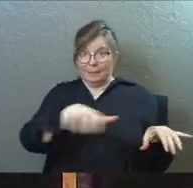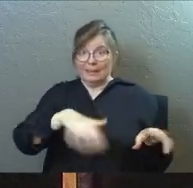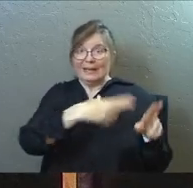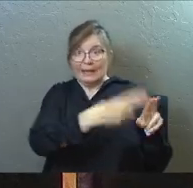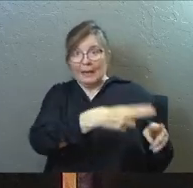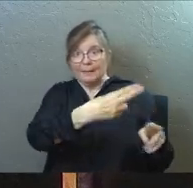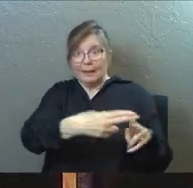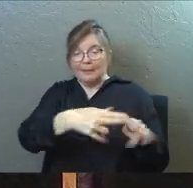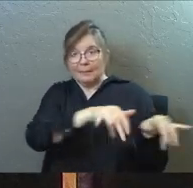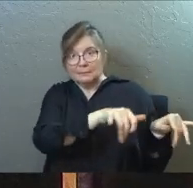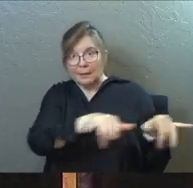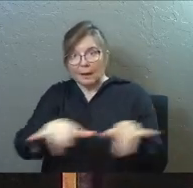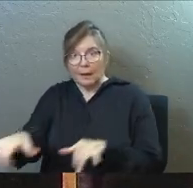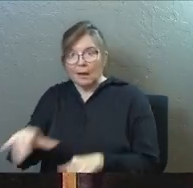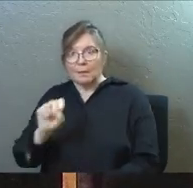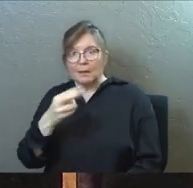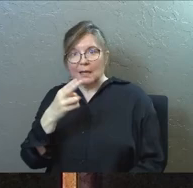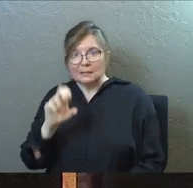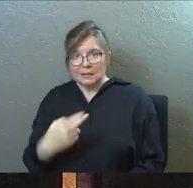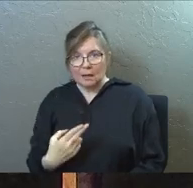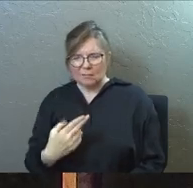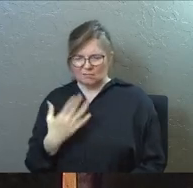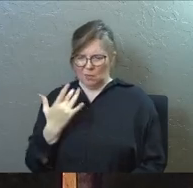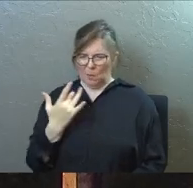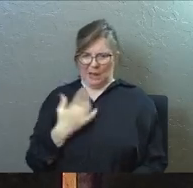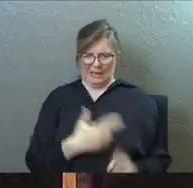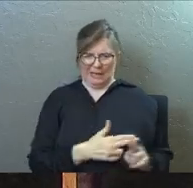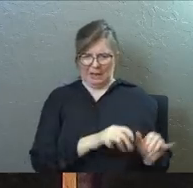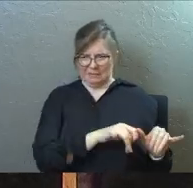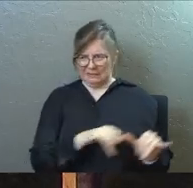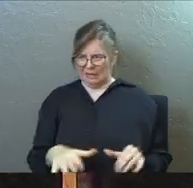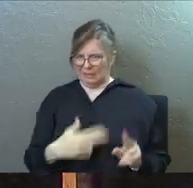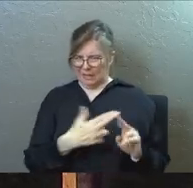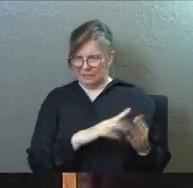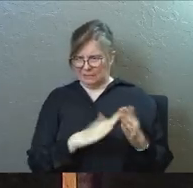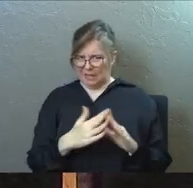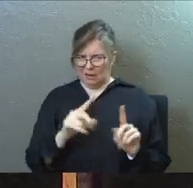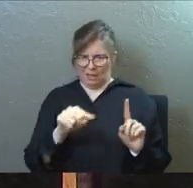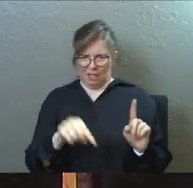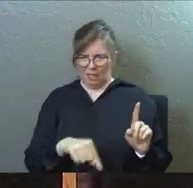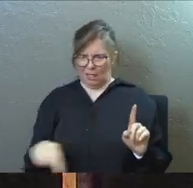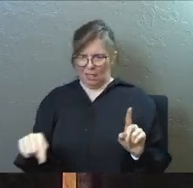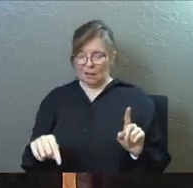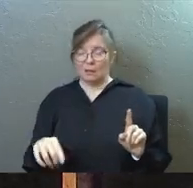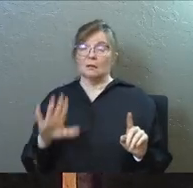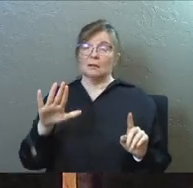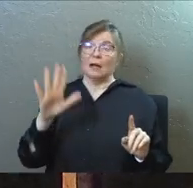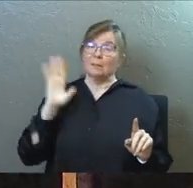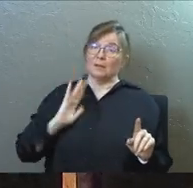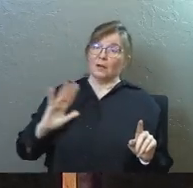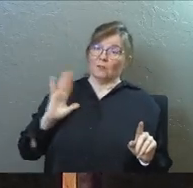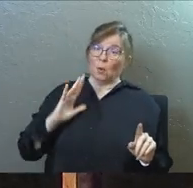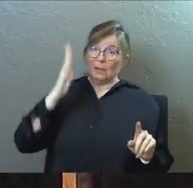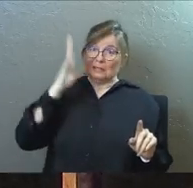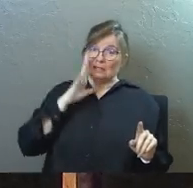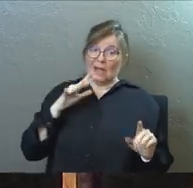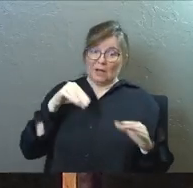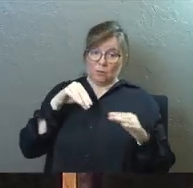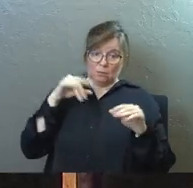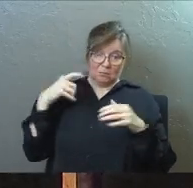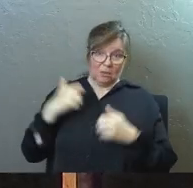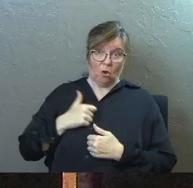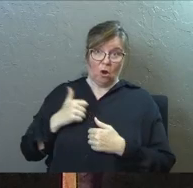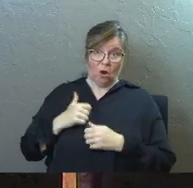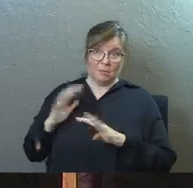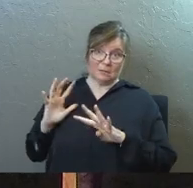Well, there was this guy, and his dad's name was Antiochus, and he started cities, and he loved